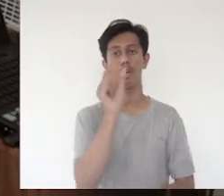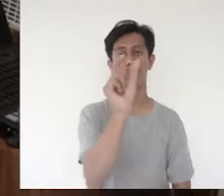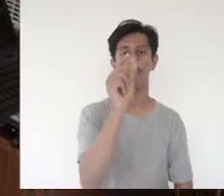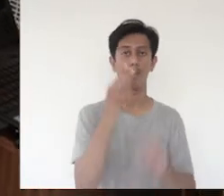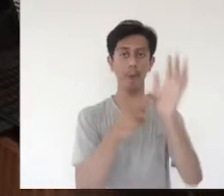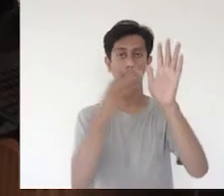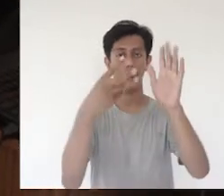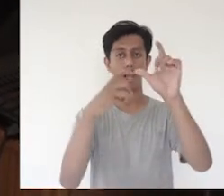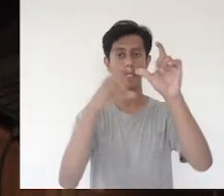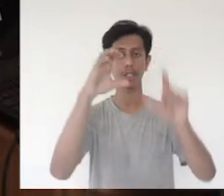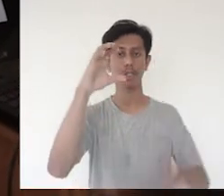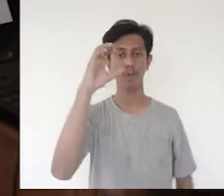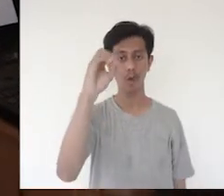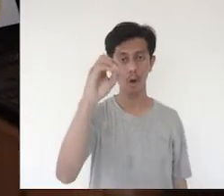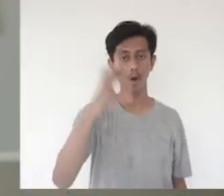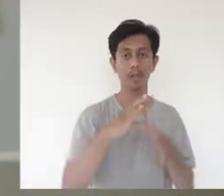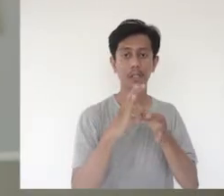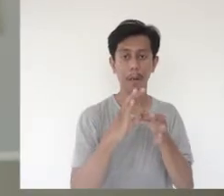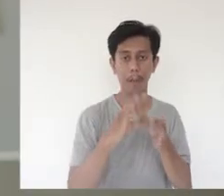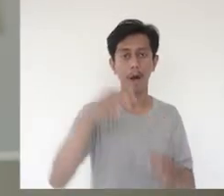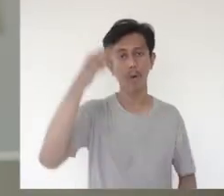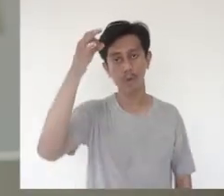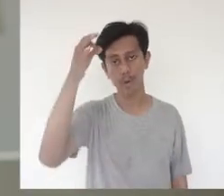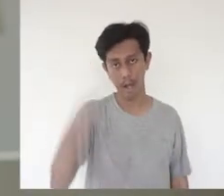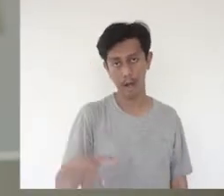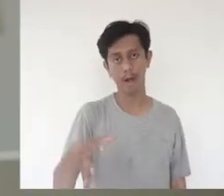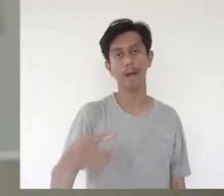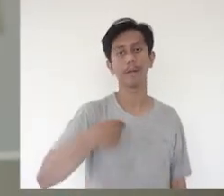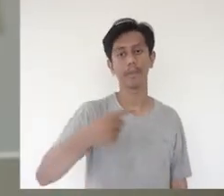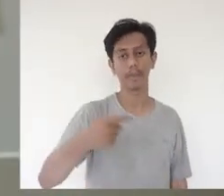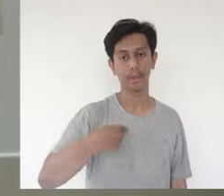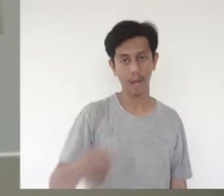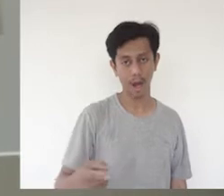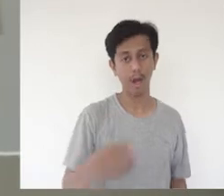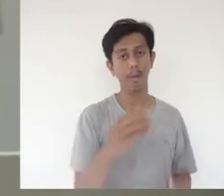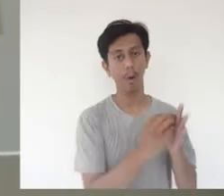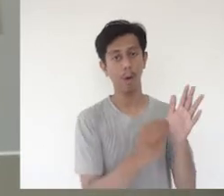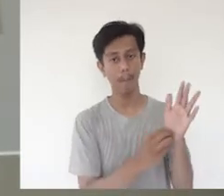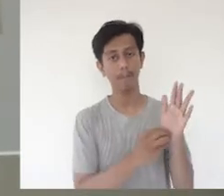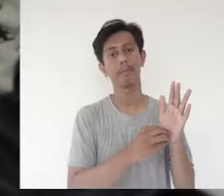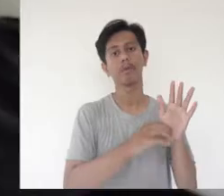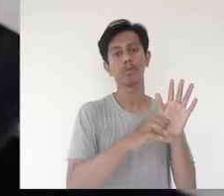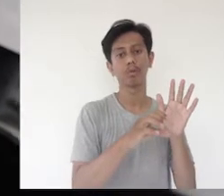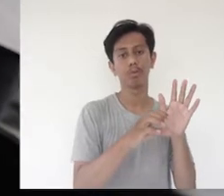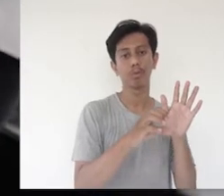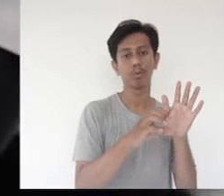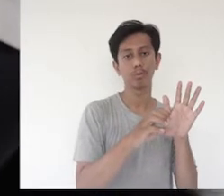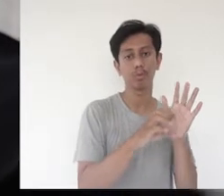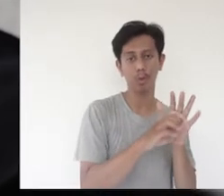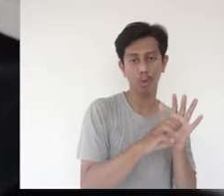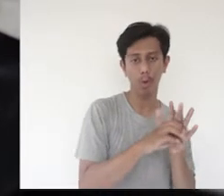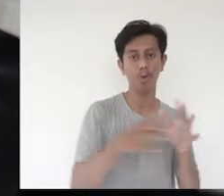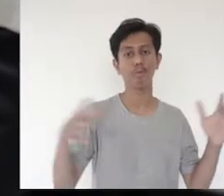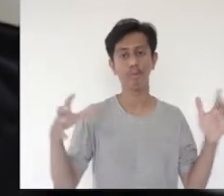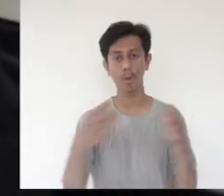started a pilot activity on participatory data collection to find out about the number of, and life conditions of, the persons with disabilities